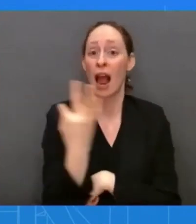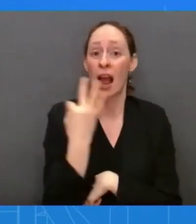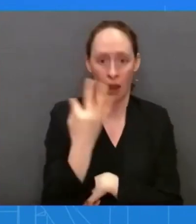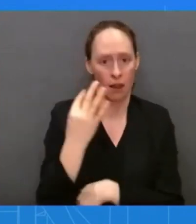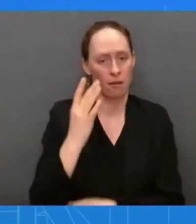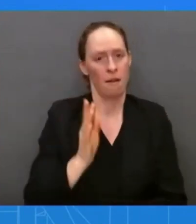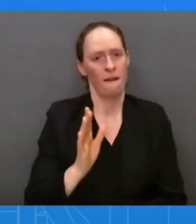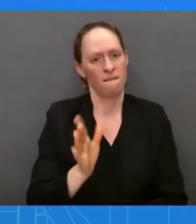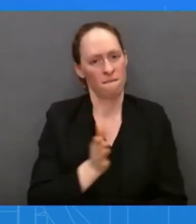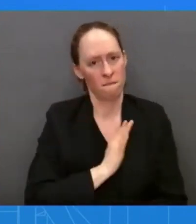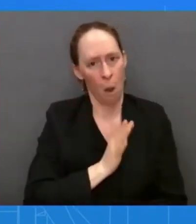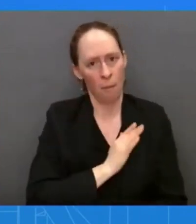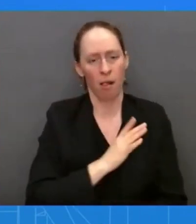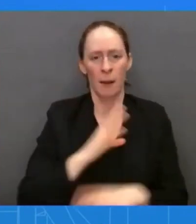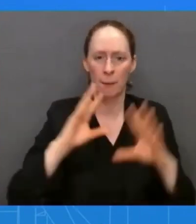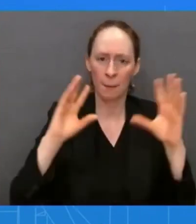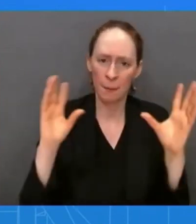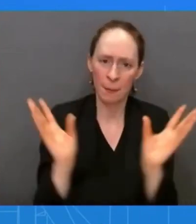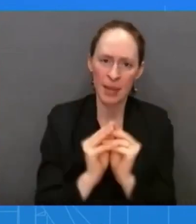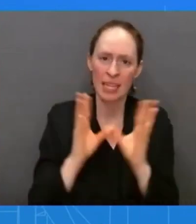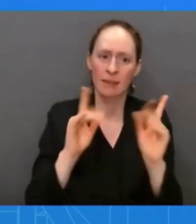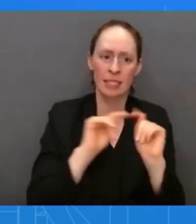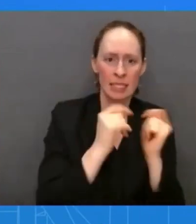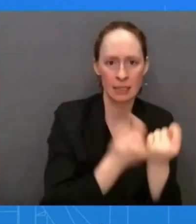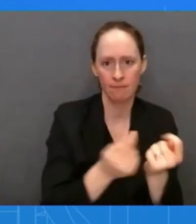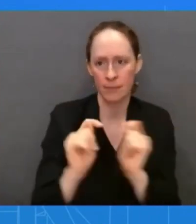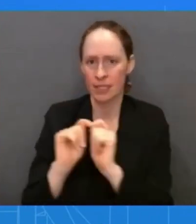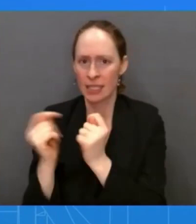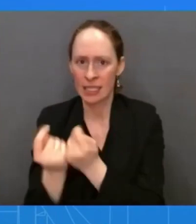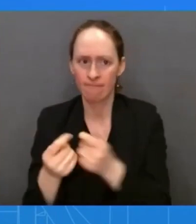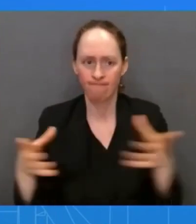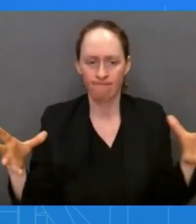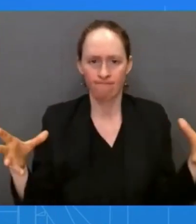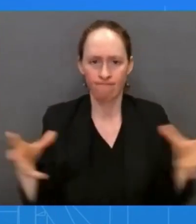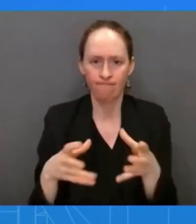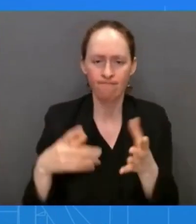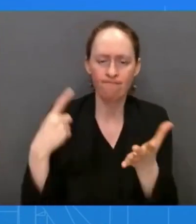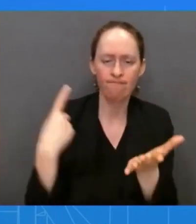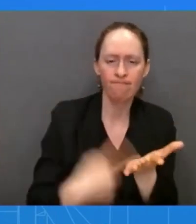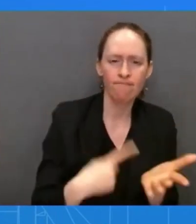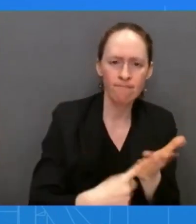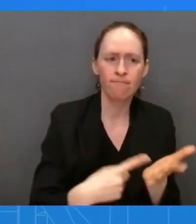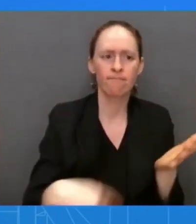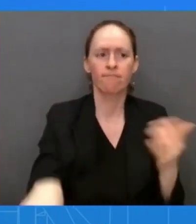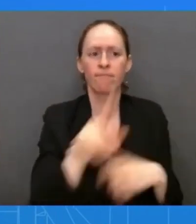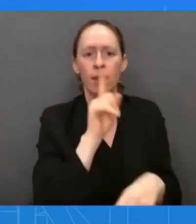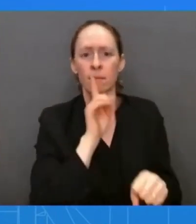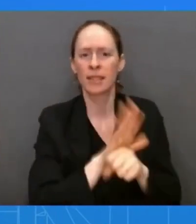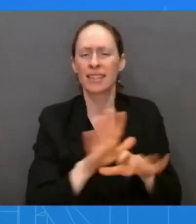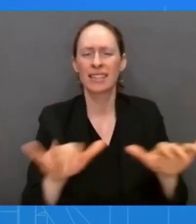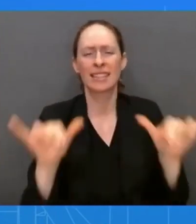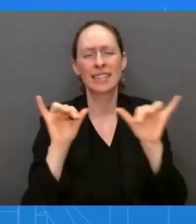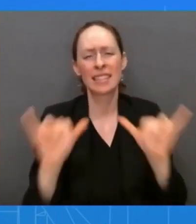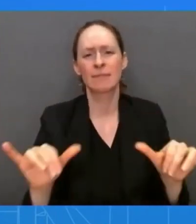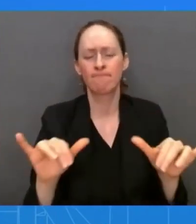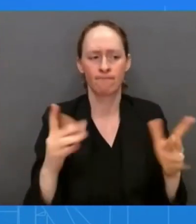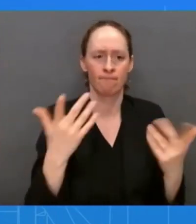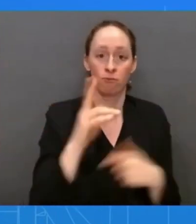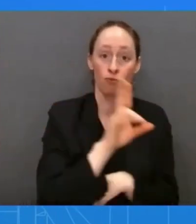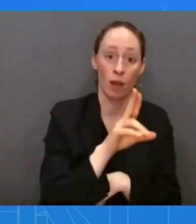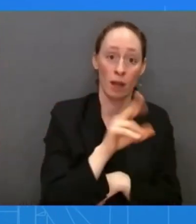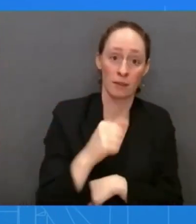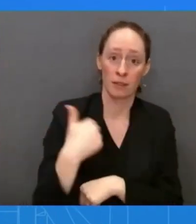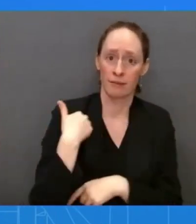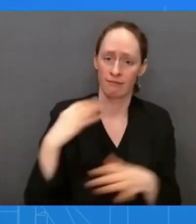reaffirm the United States' enduring commitment to this U.S.-Canada partnership. The President will then follow in the